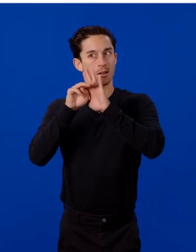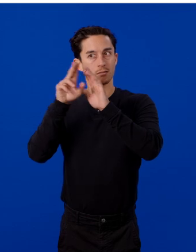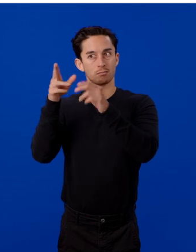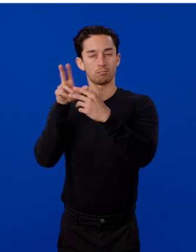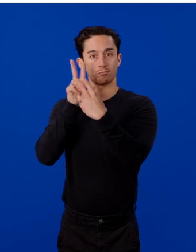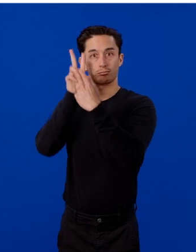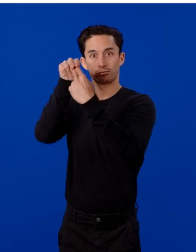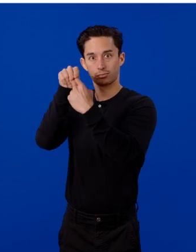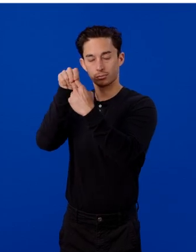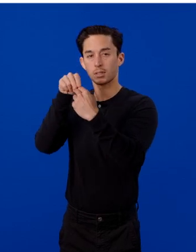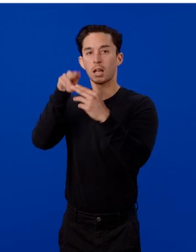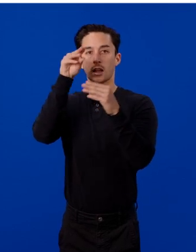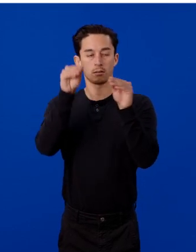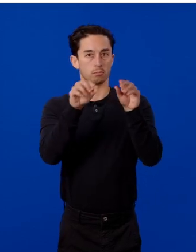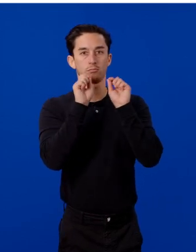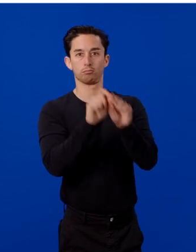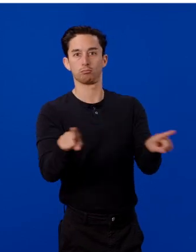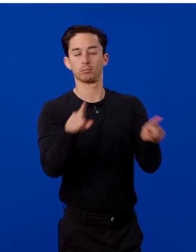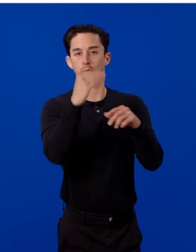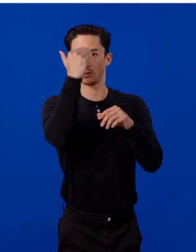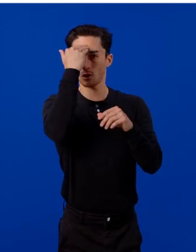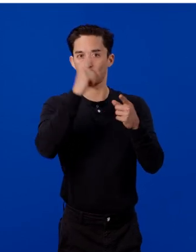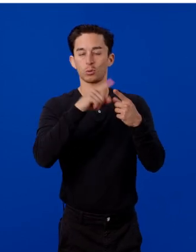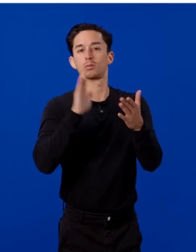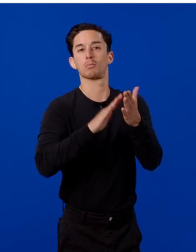then we can distill the knowledge to a smaller one.